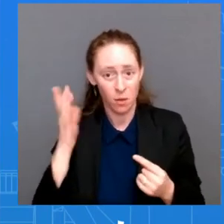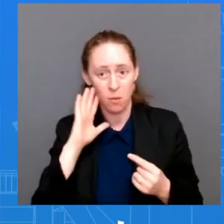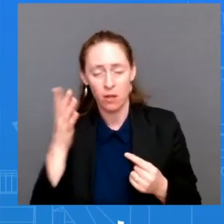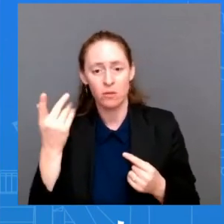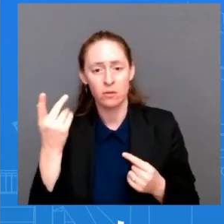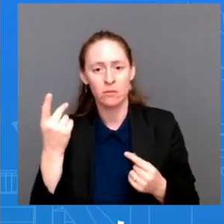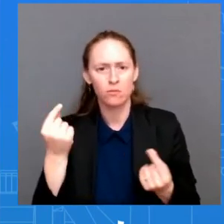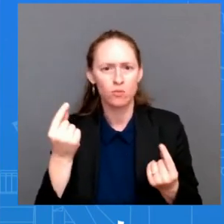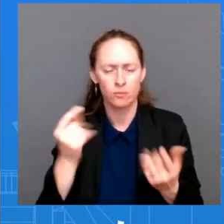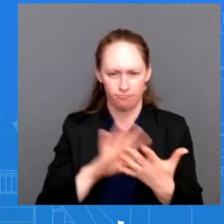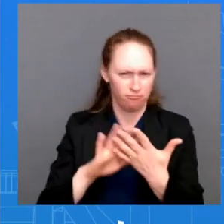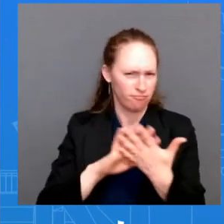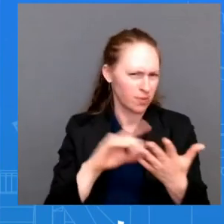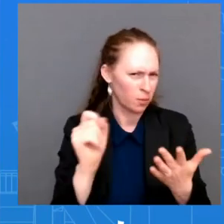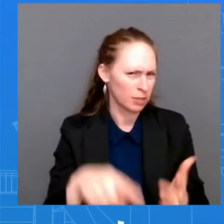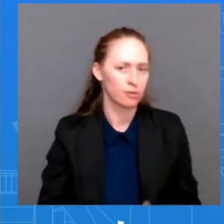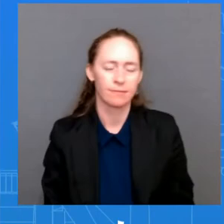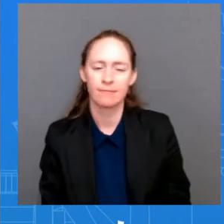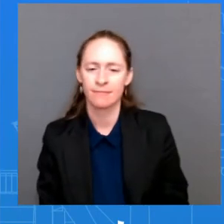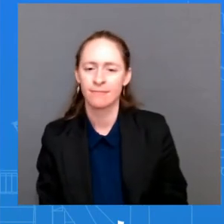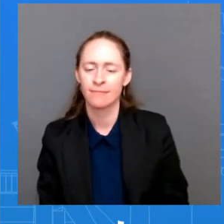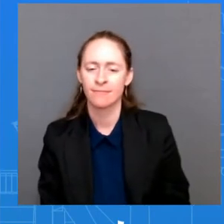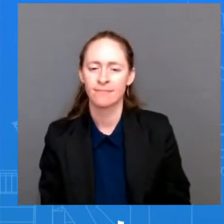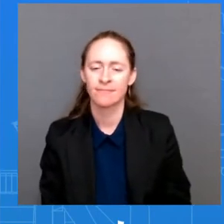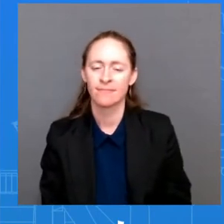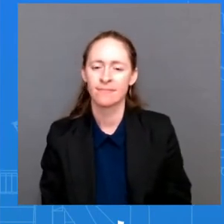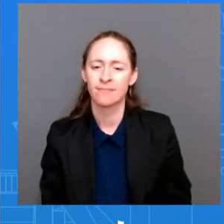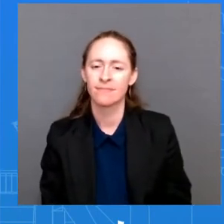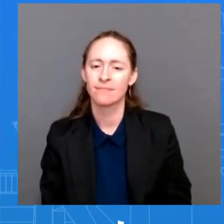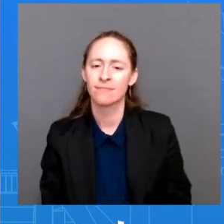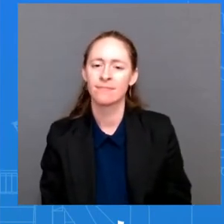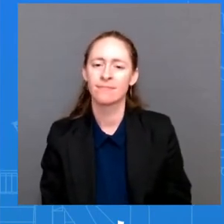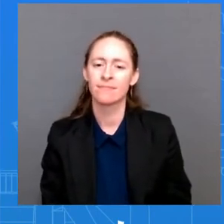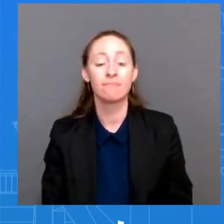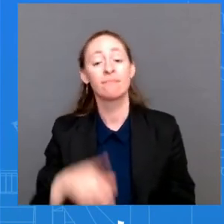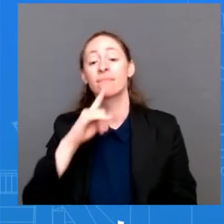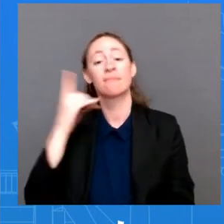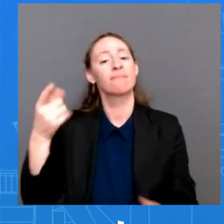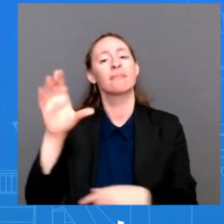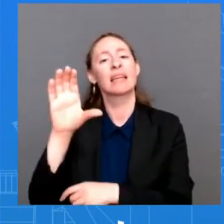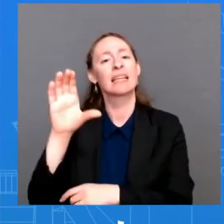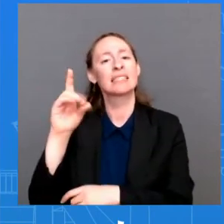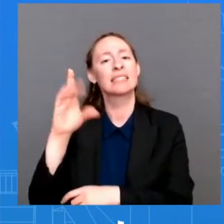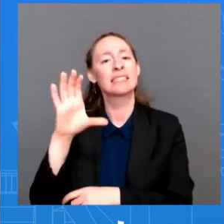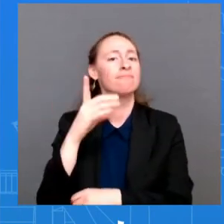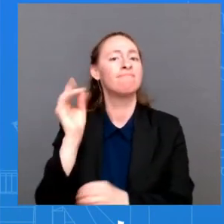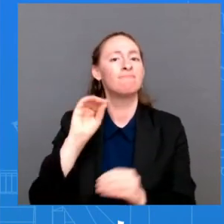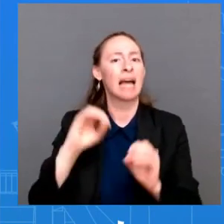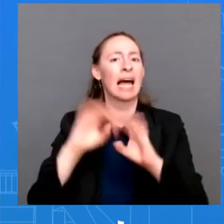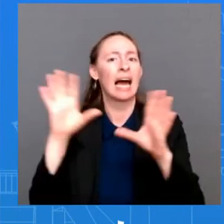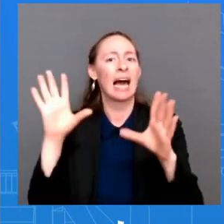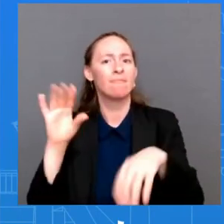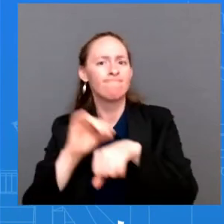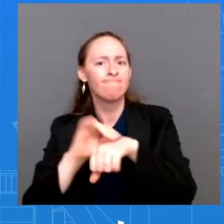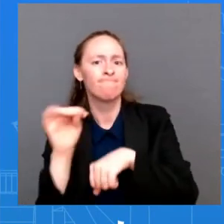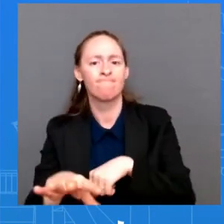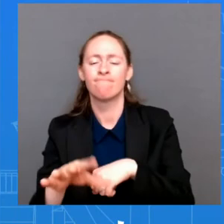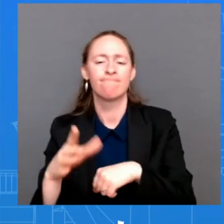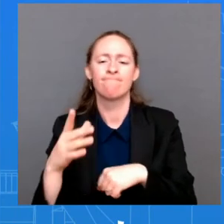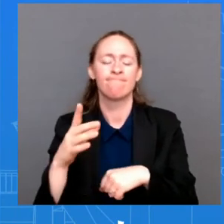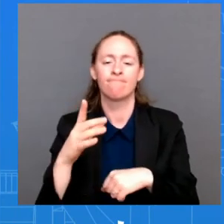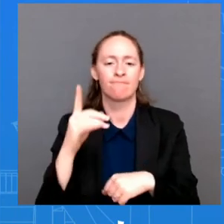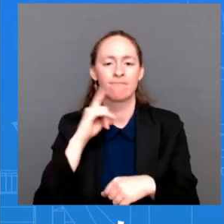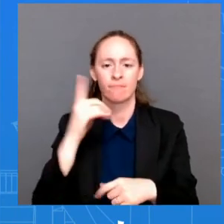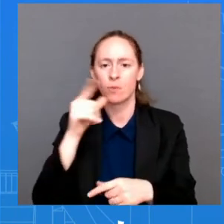because there there there are no cdc recommendations on uh regarding travel for rebound so that does not